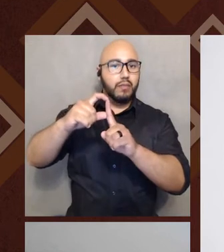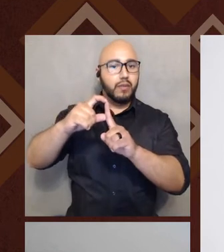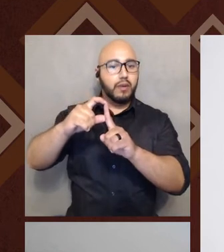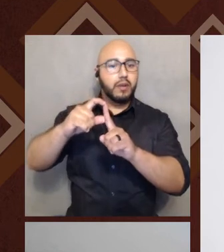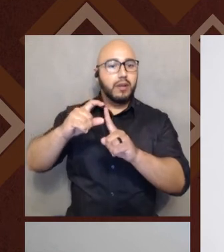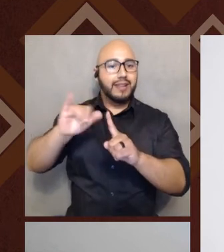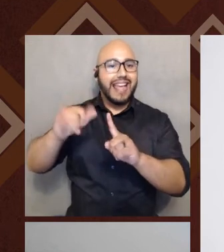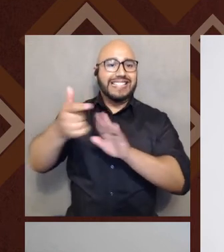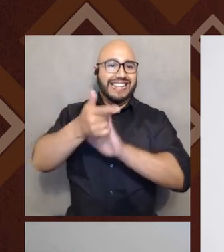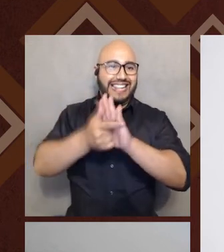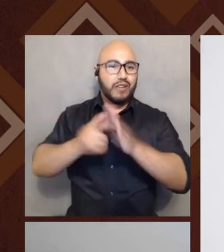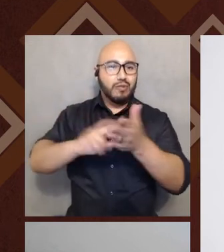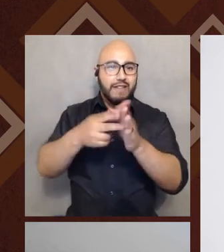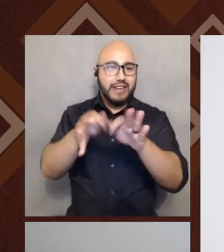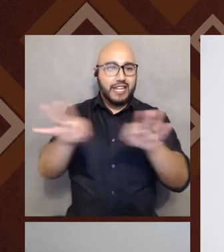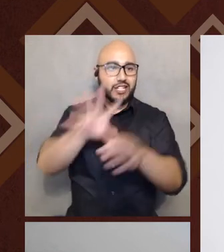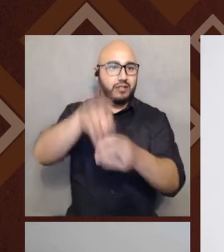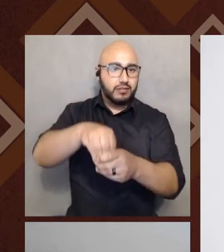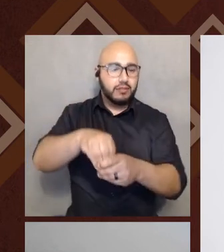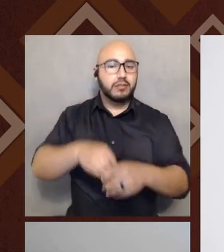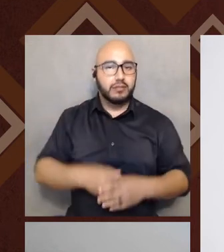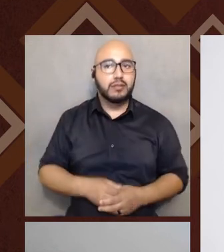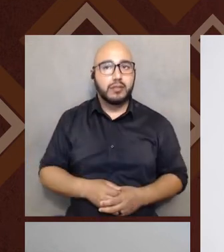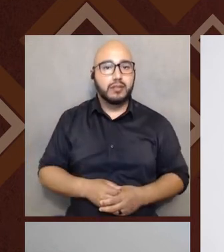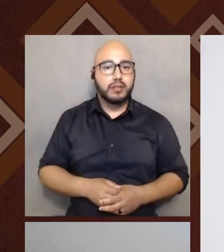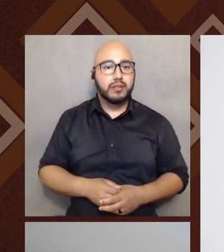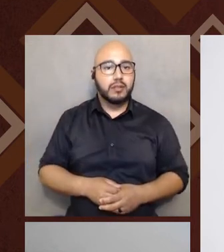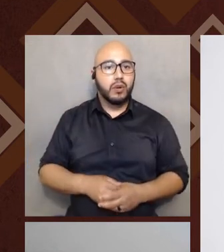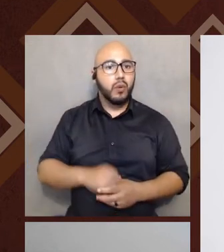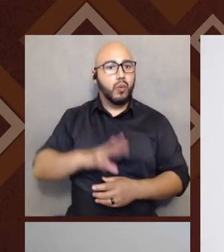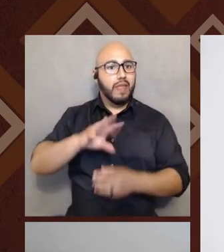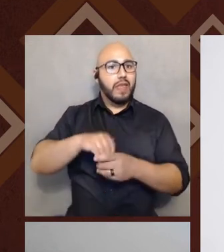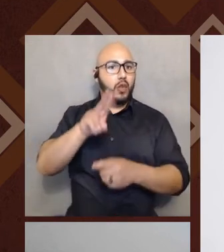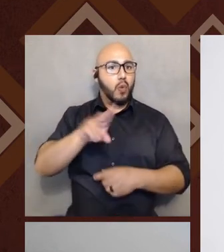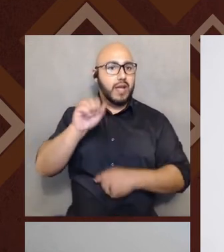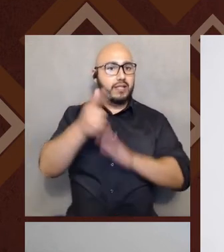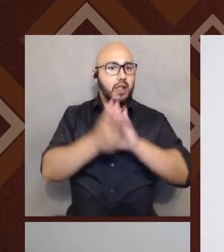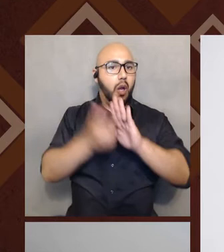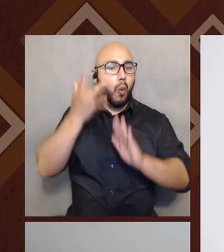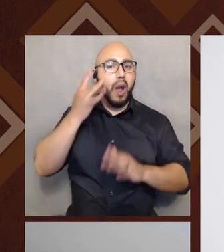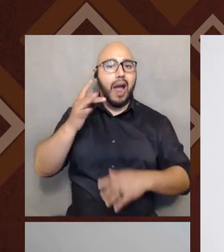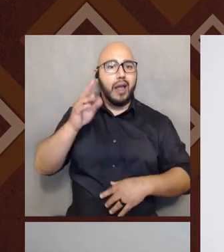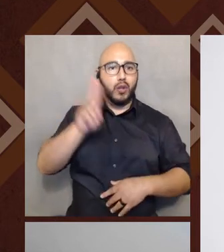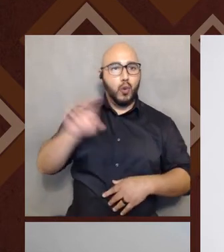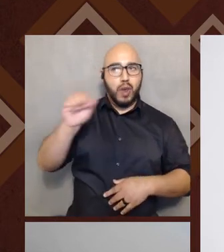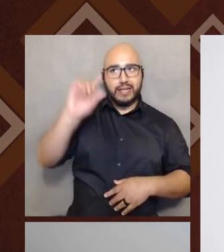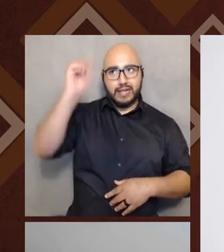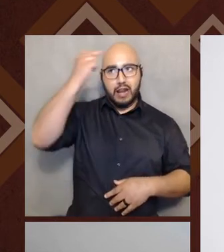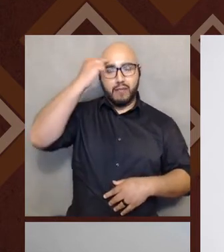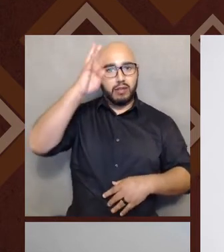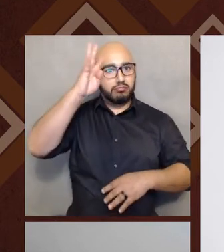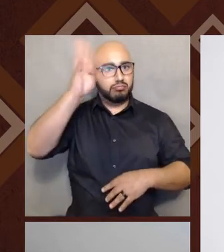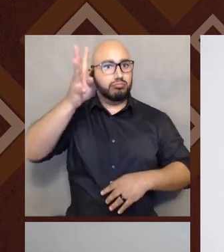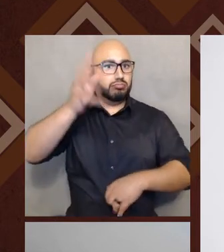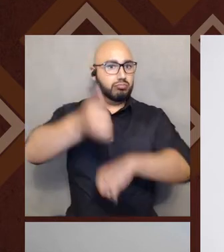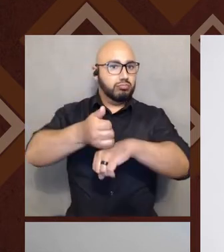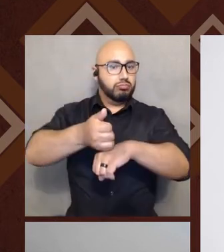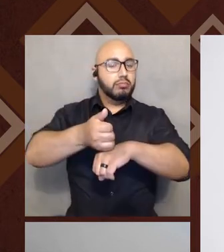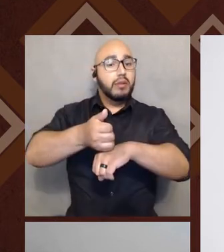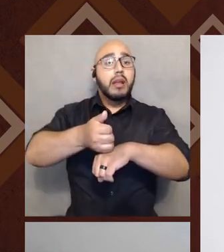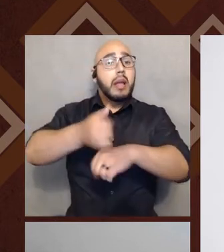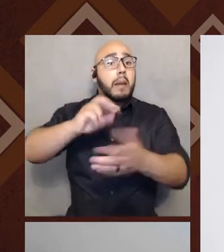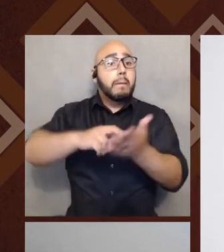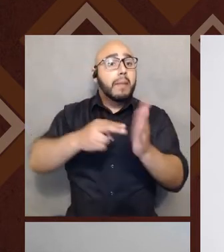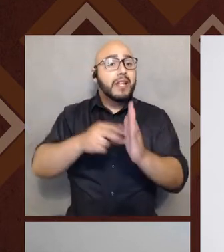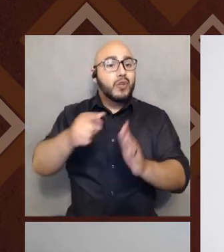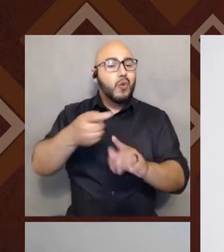that has a legal definition, um, within us law, because it's a us, you know, government term. And it means that you